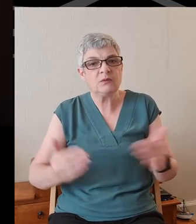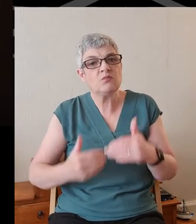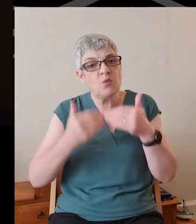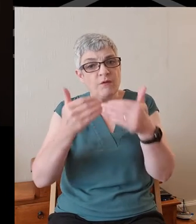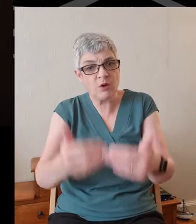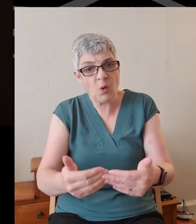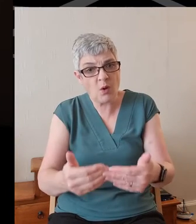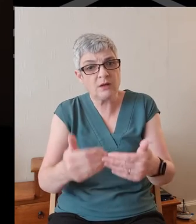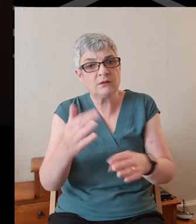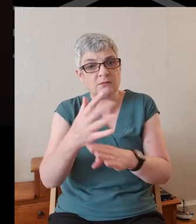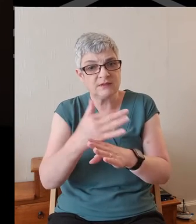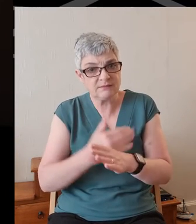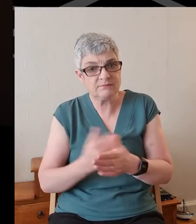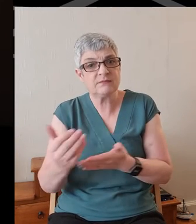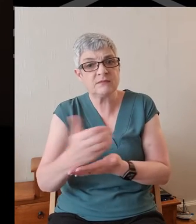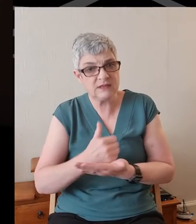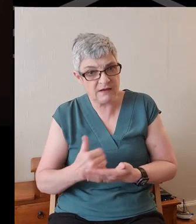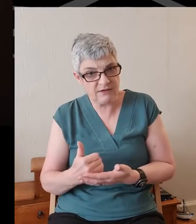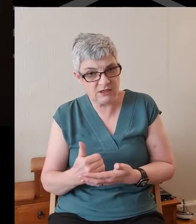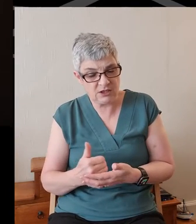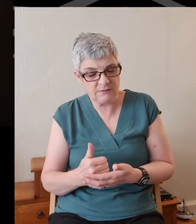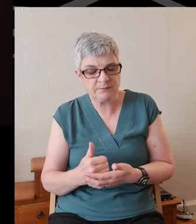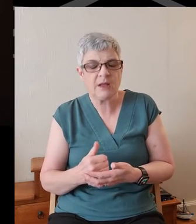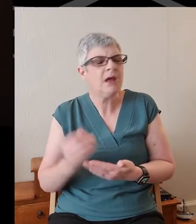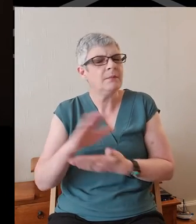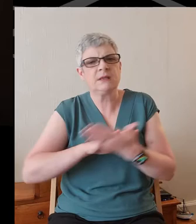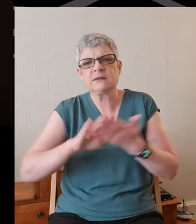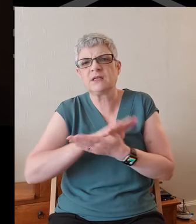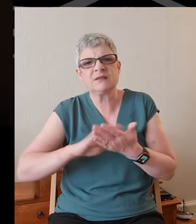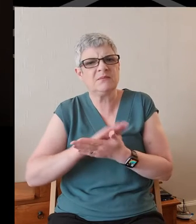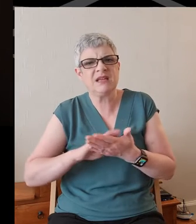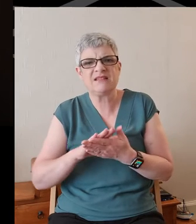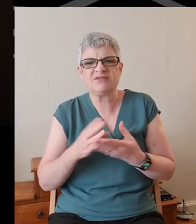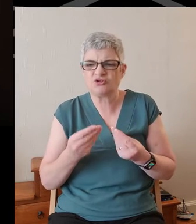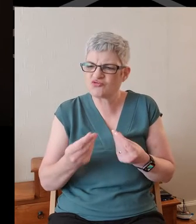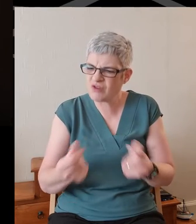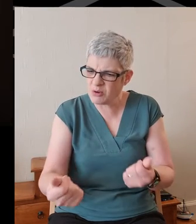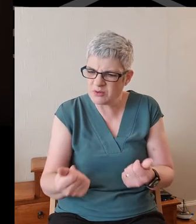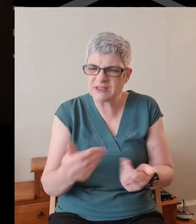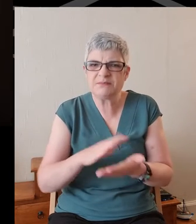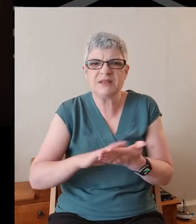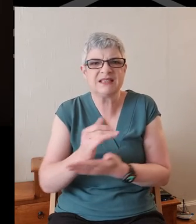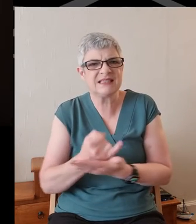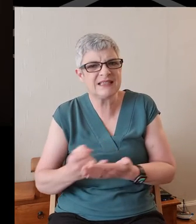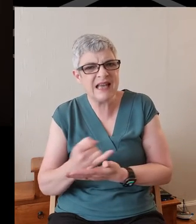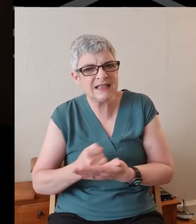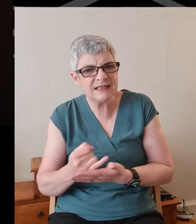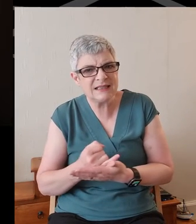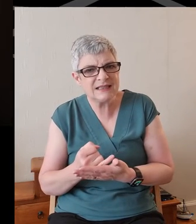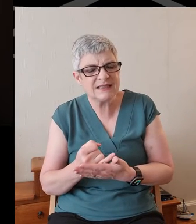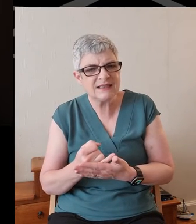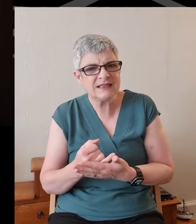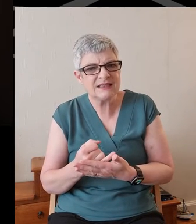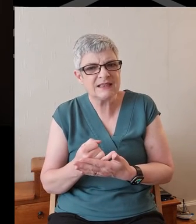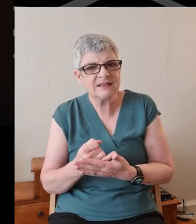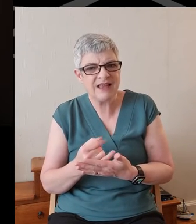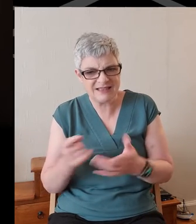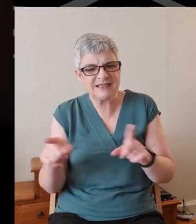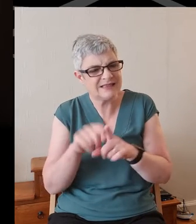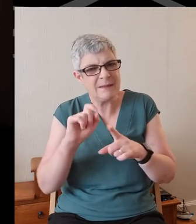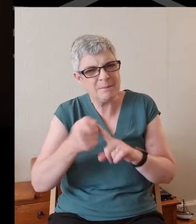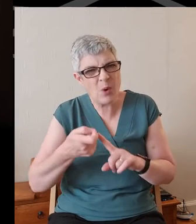salvation. But that doesn't mean that every drought since makes the same point.